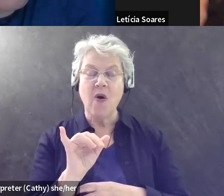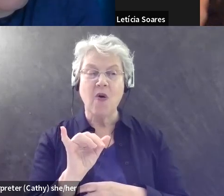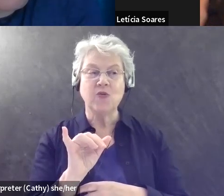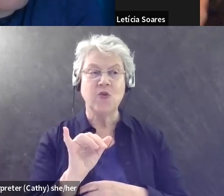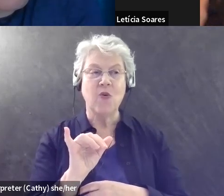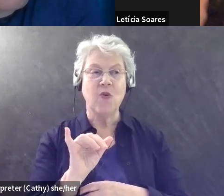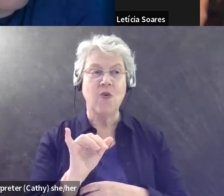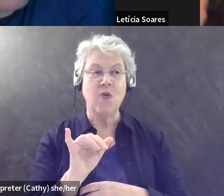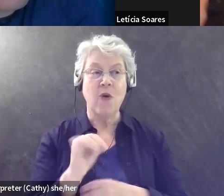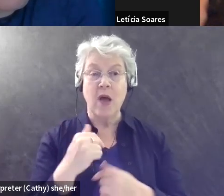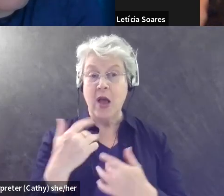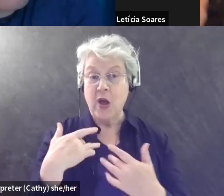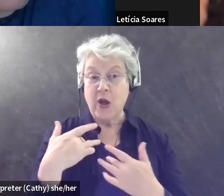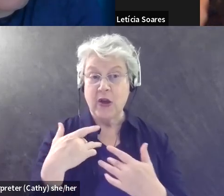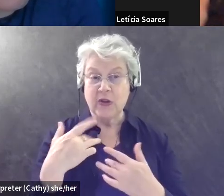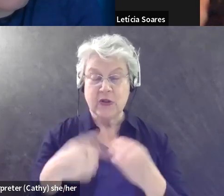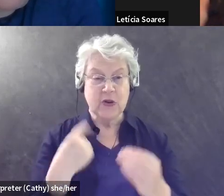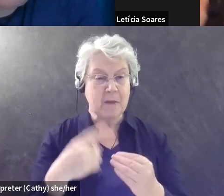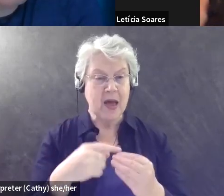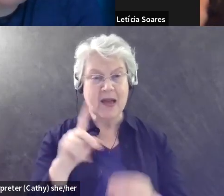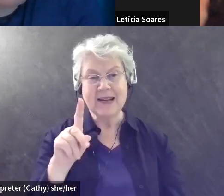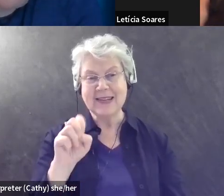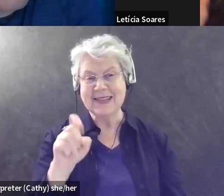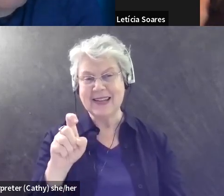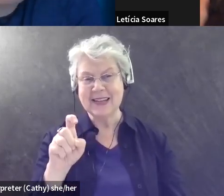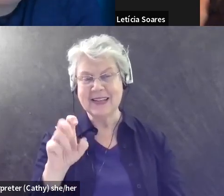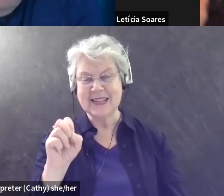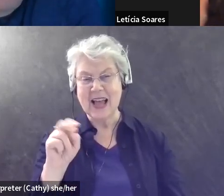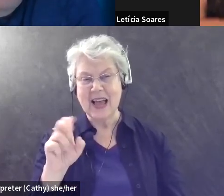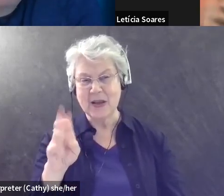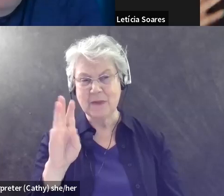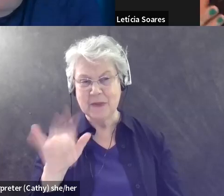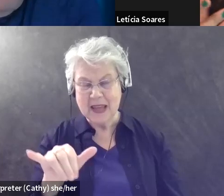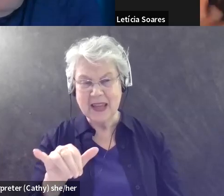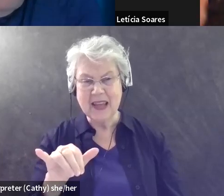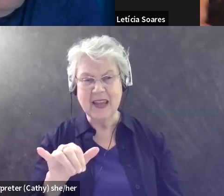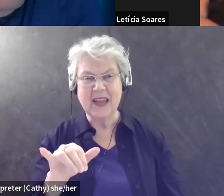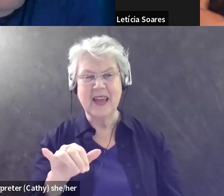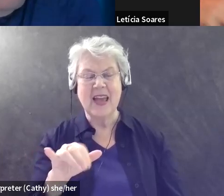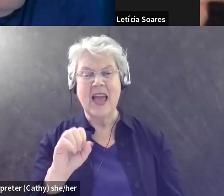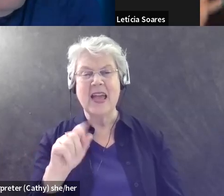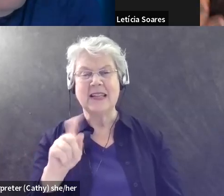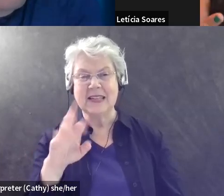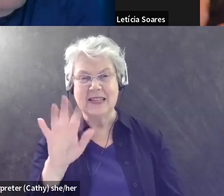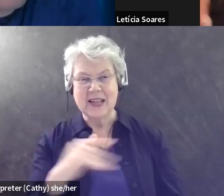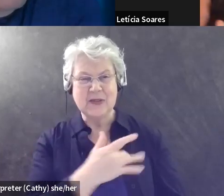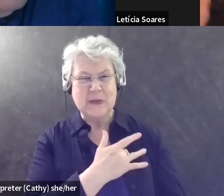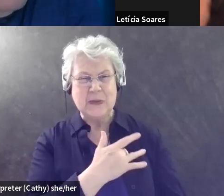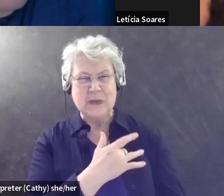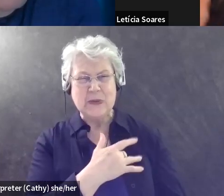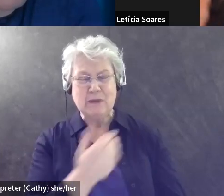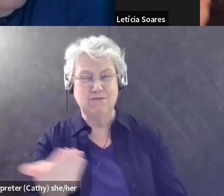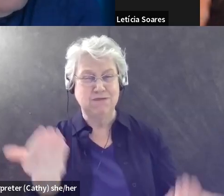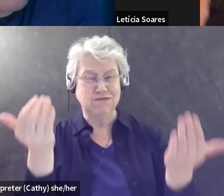about sexonomy and ID because of sensory overload and information processing